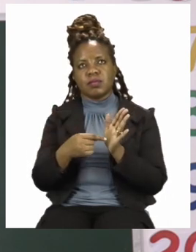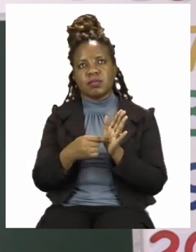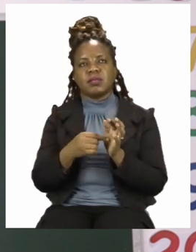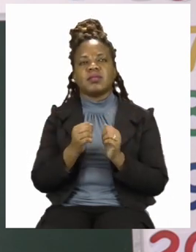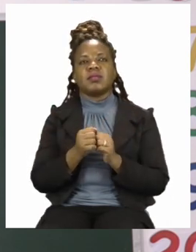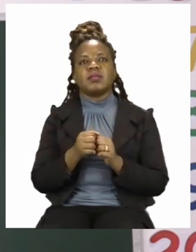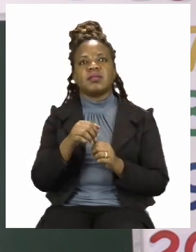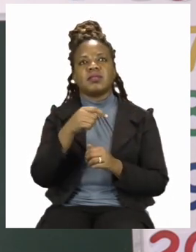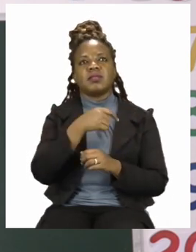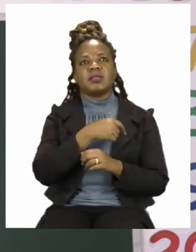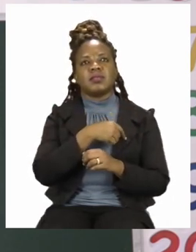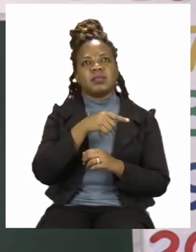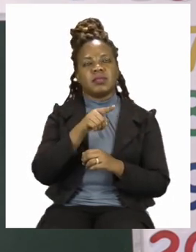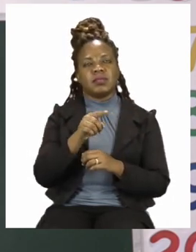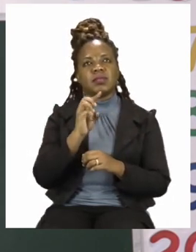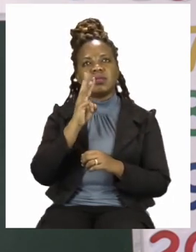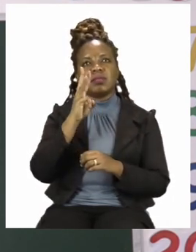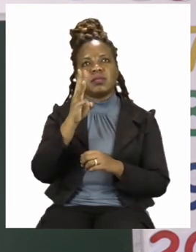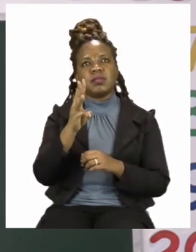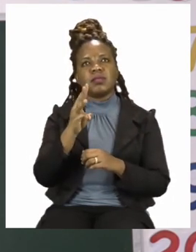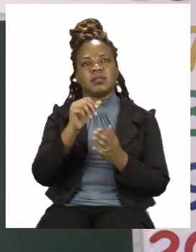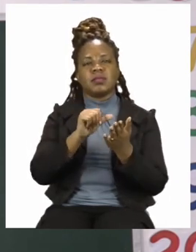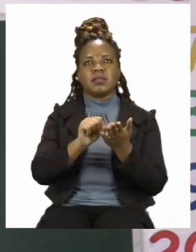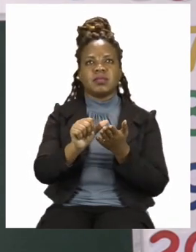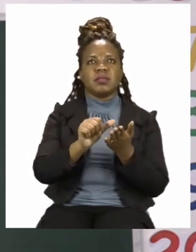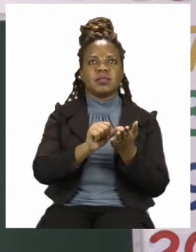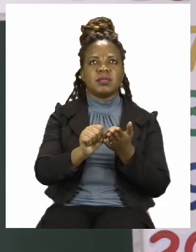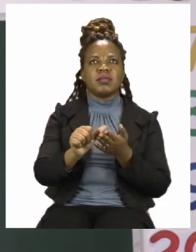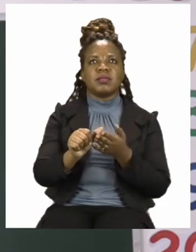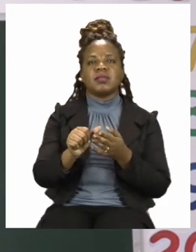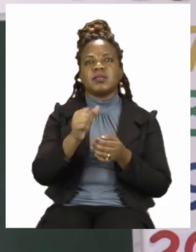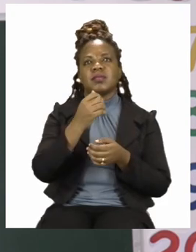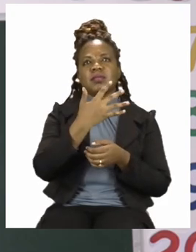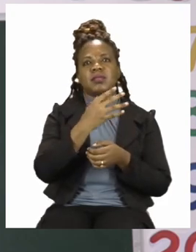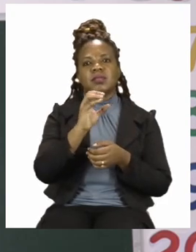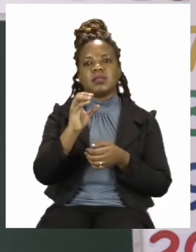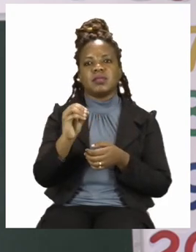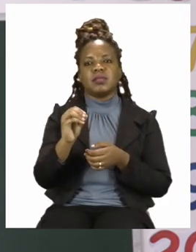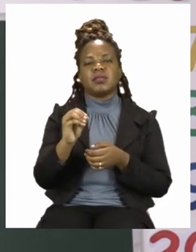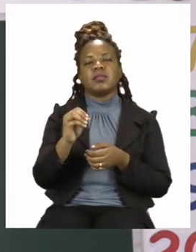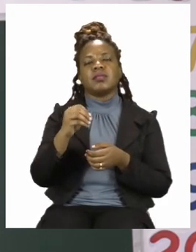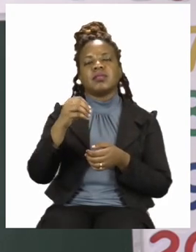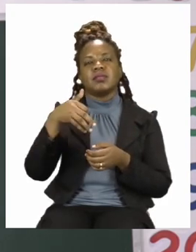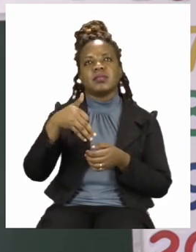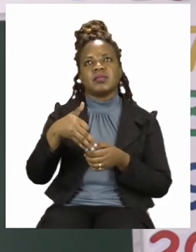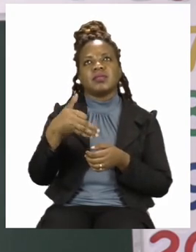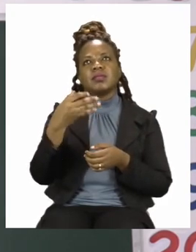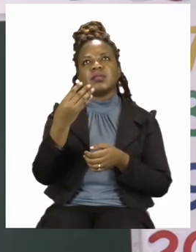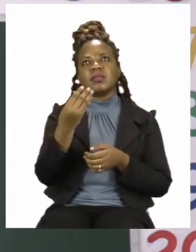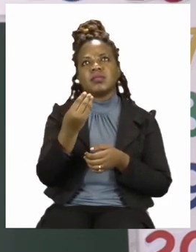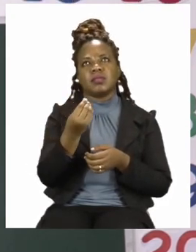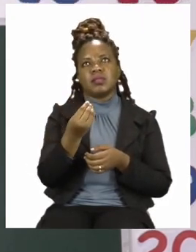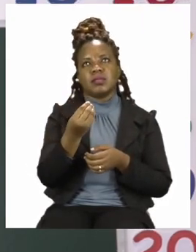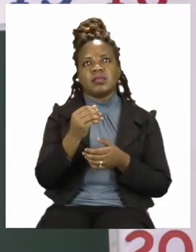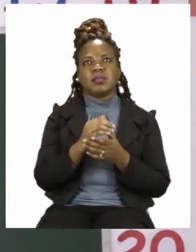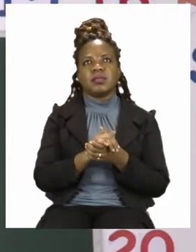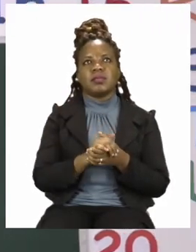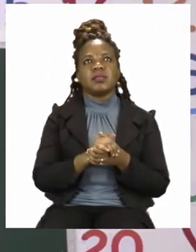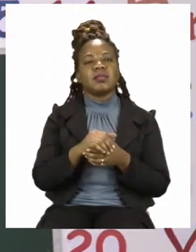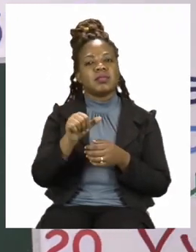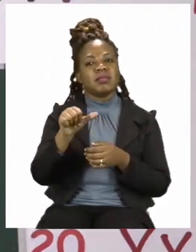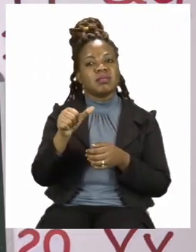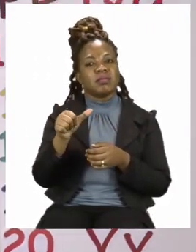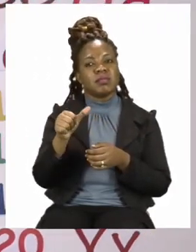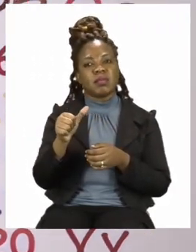spend 50 Namibian dollars. And this is what I want you to do for all the other problem solving sums.